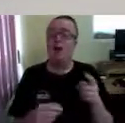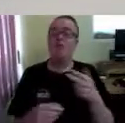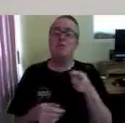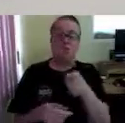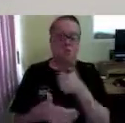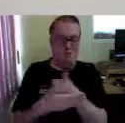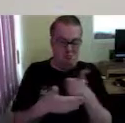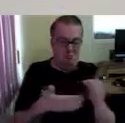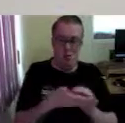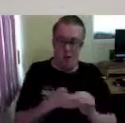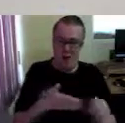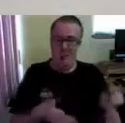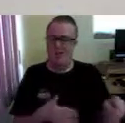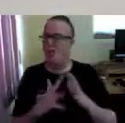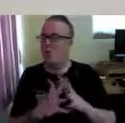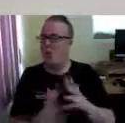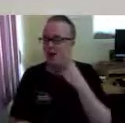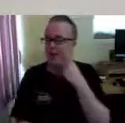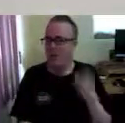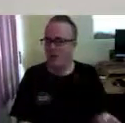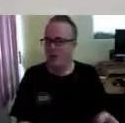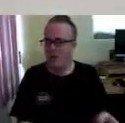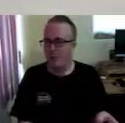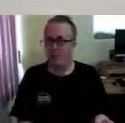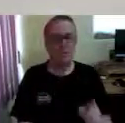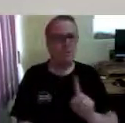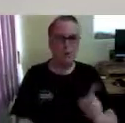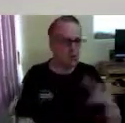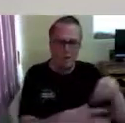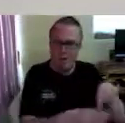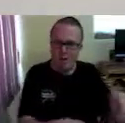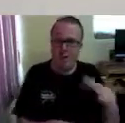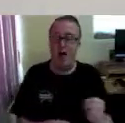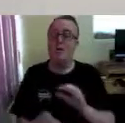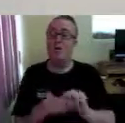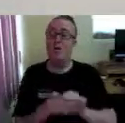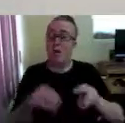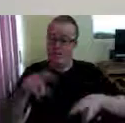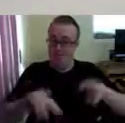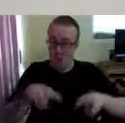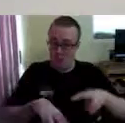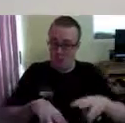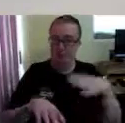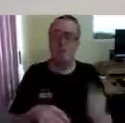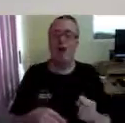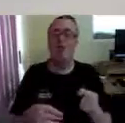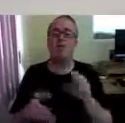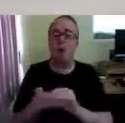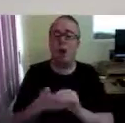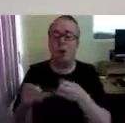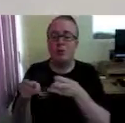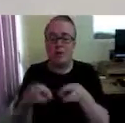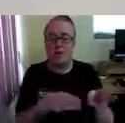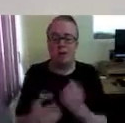all the time, they're certainly worth considering. Now the features are a Braille keyboard, this is the Braille display